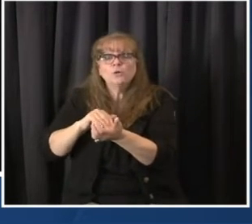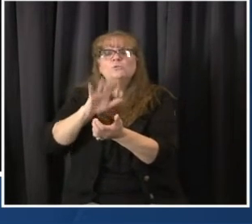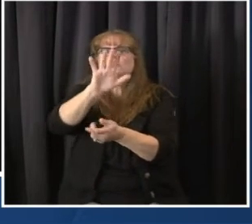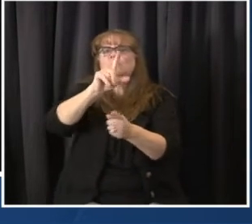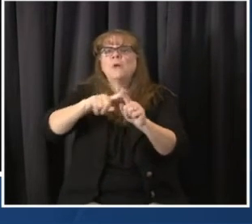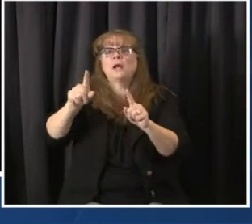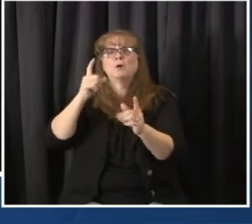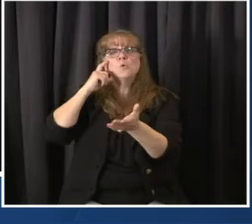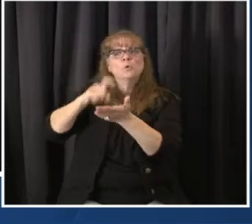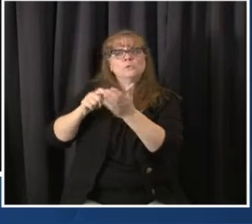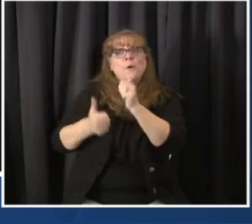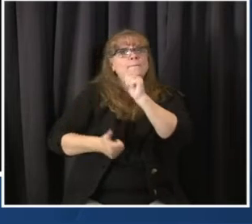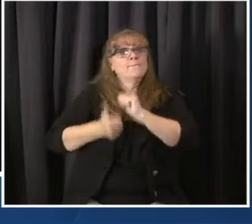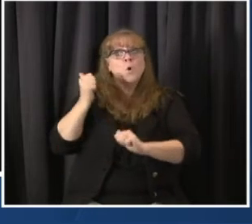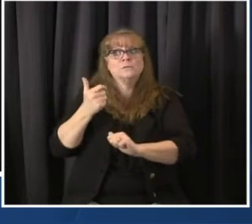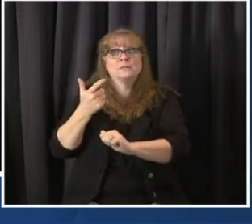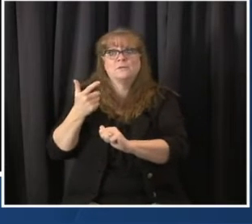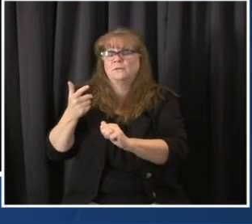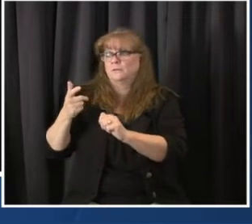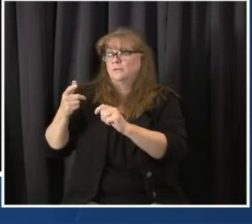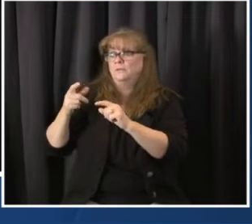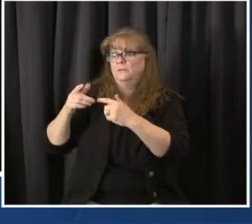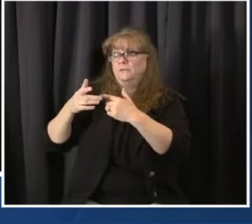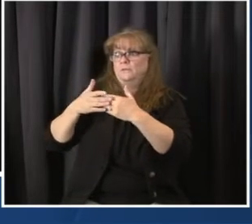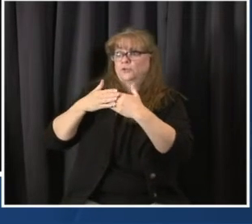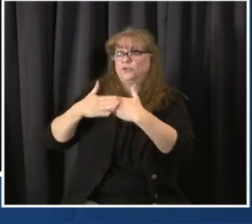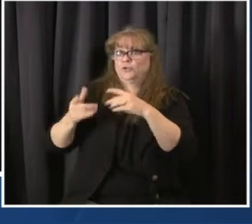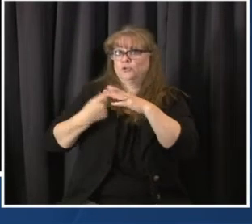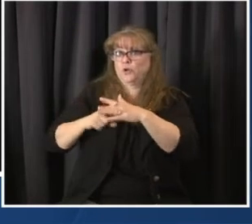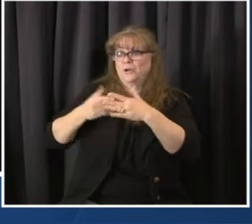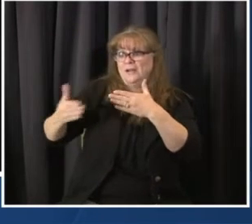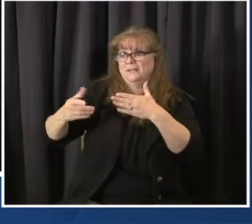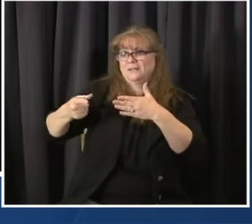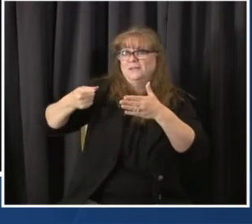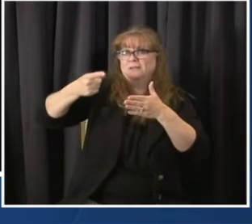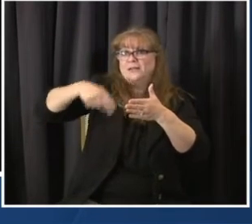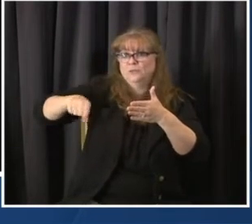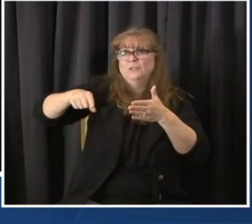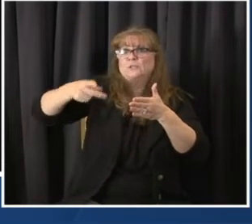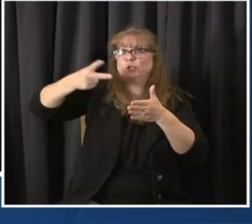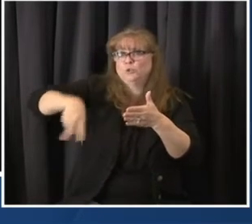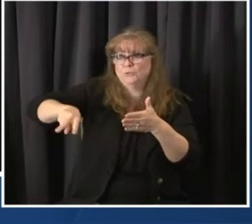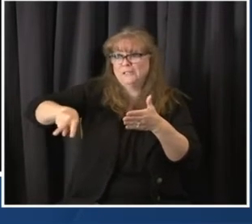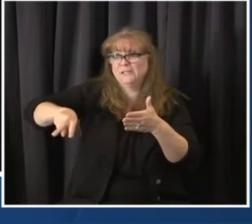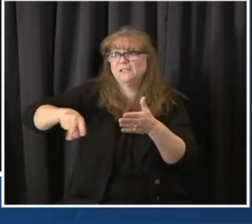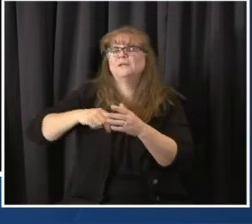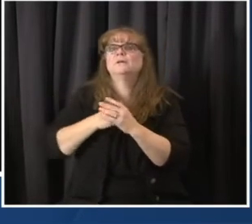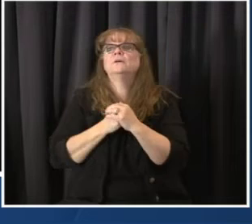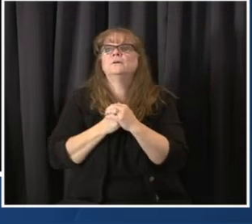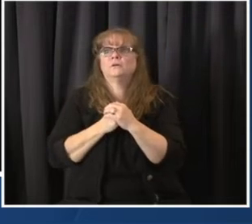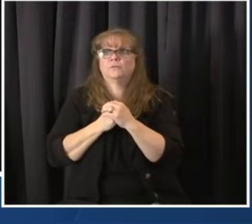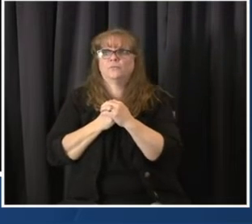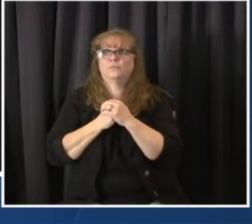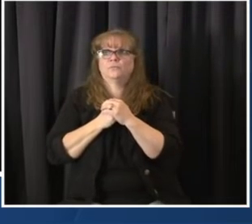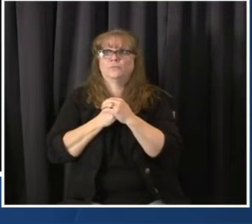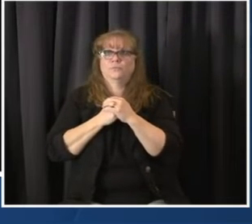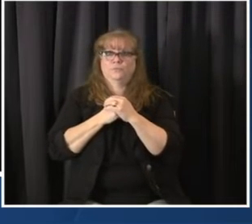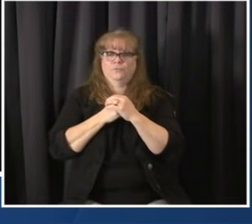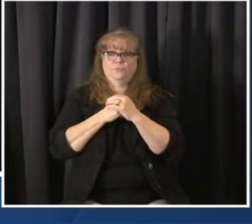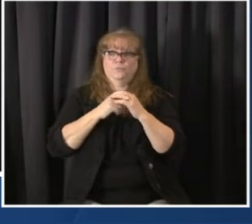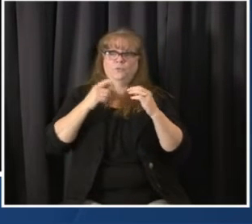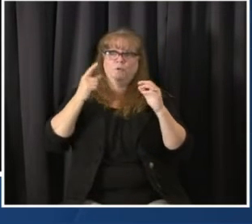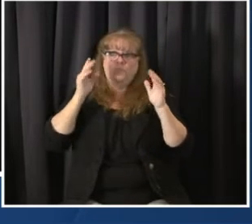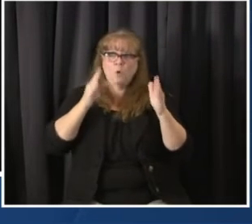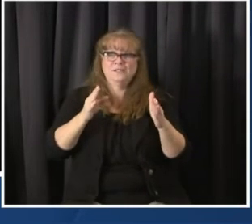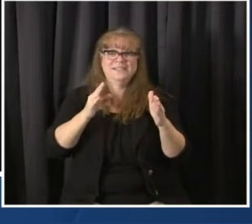there, we are beginning to be working through everybody age 70 and up. And there's an important reason for